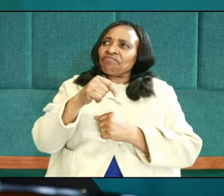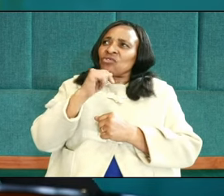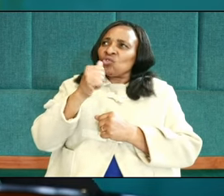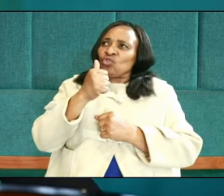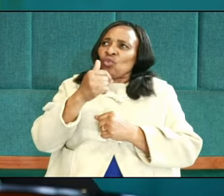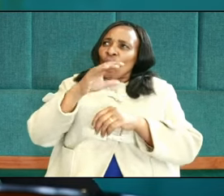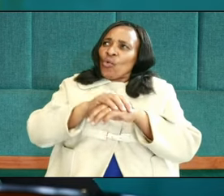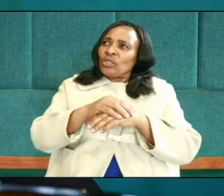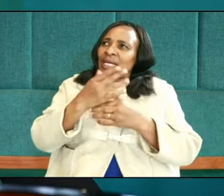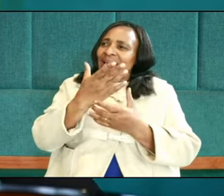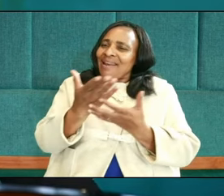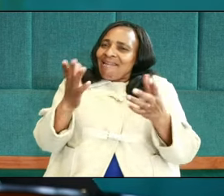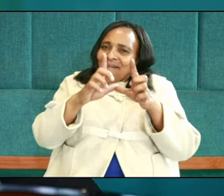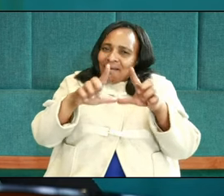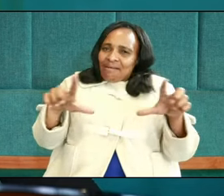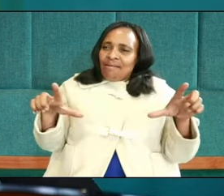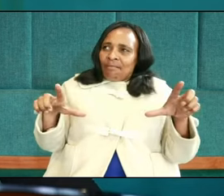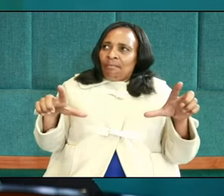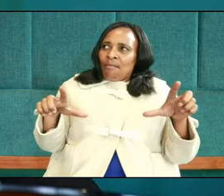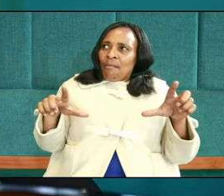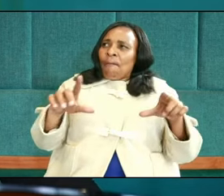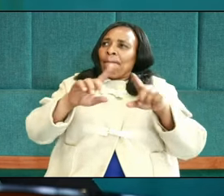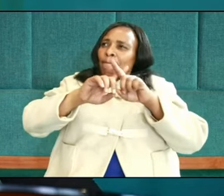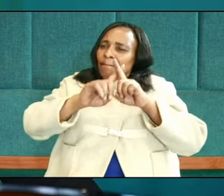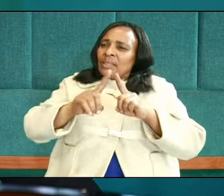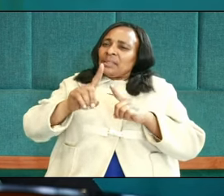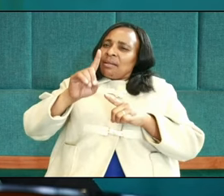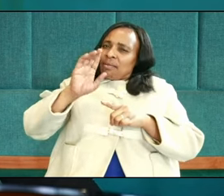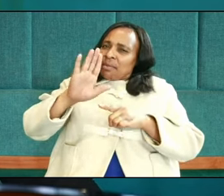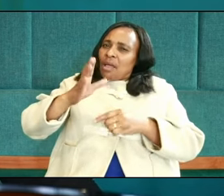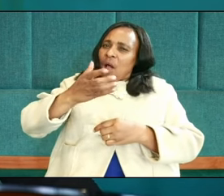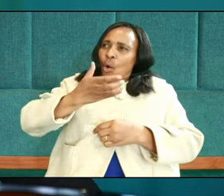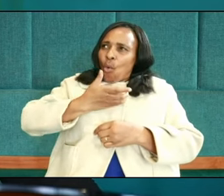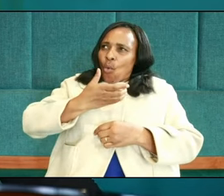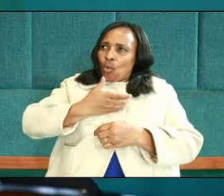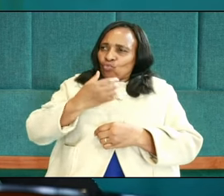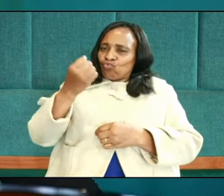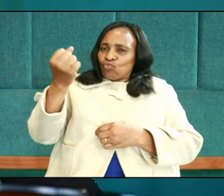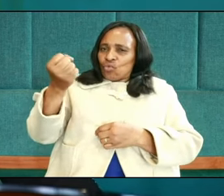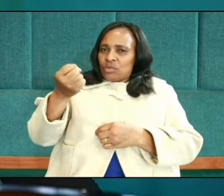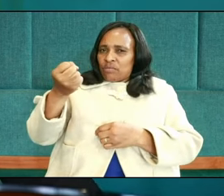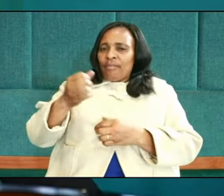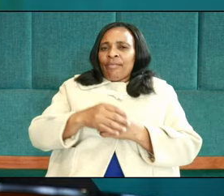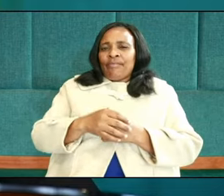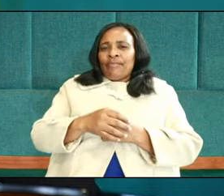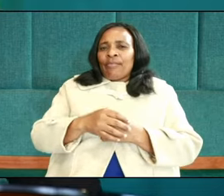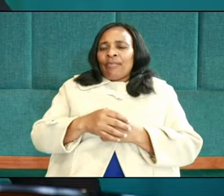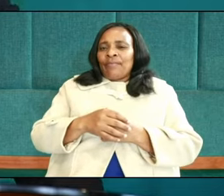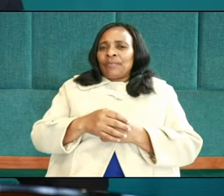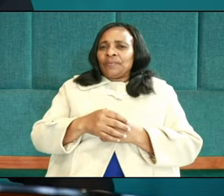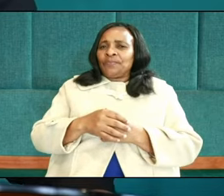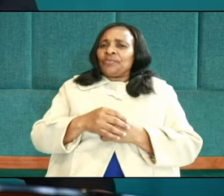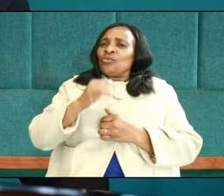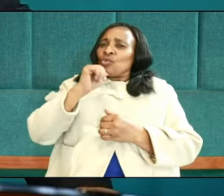of the land by their own sword, nor did